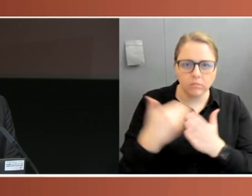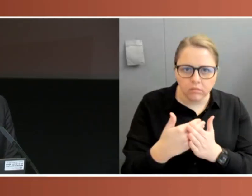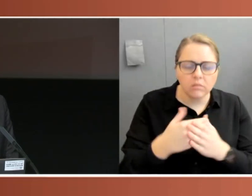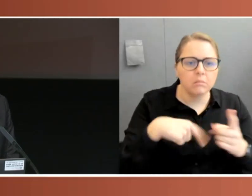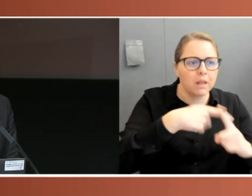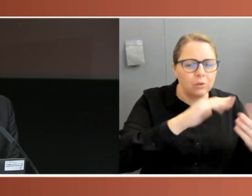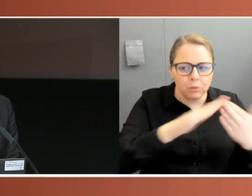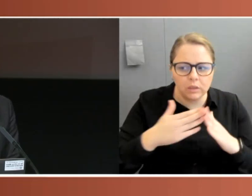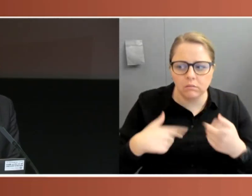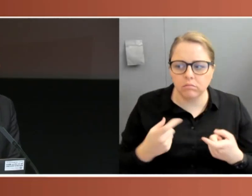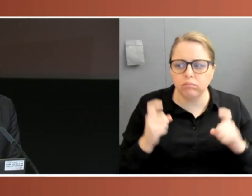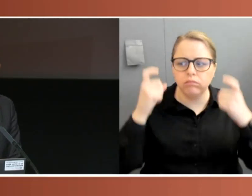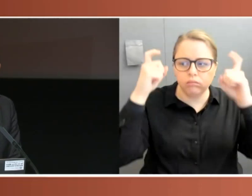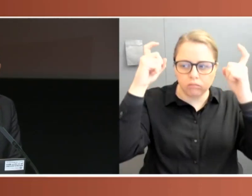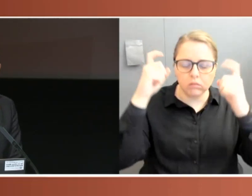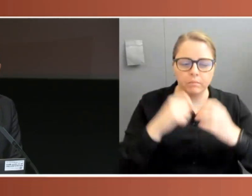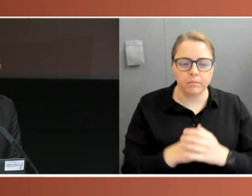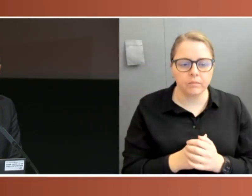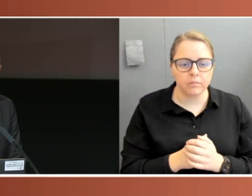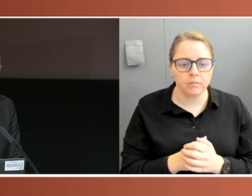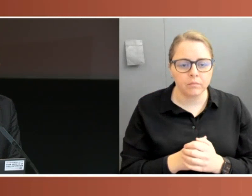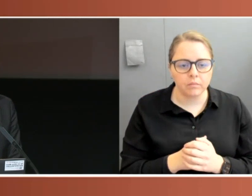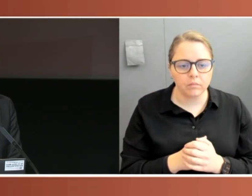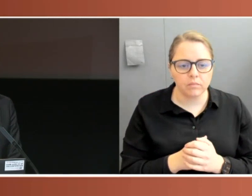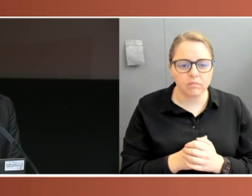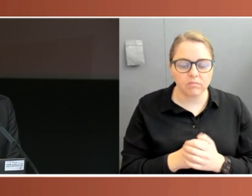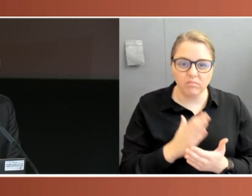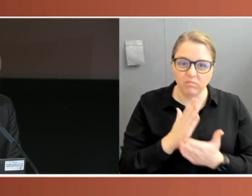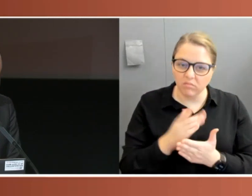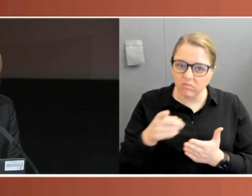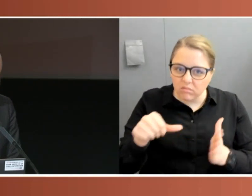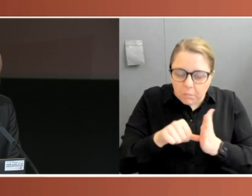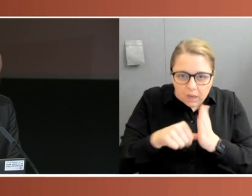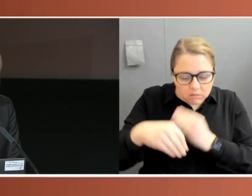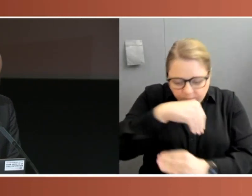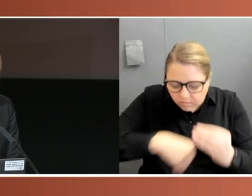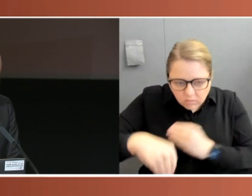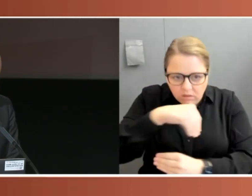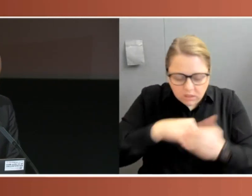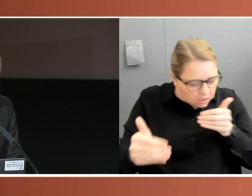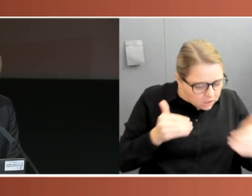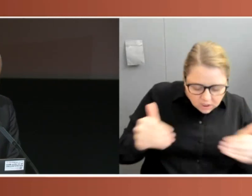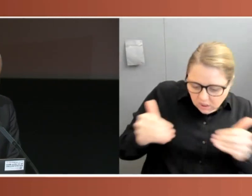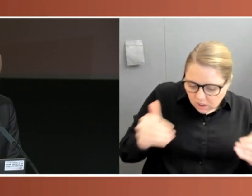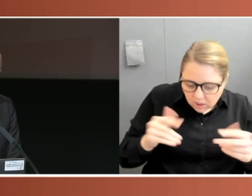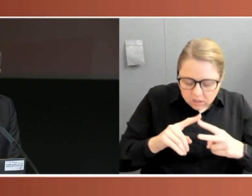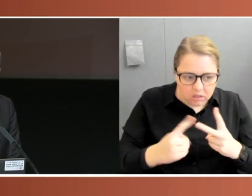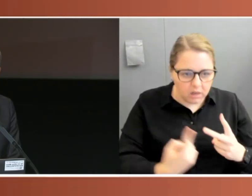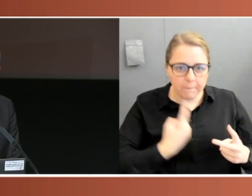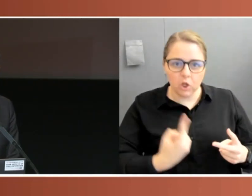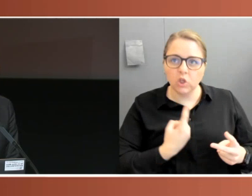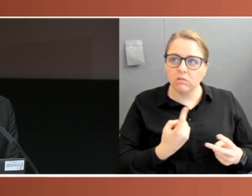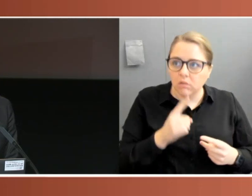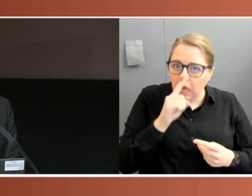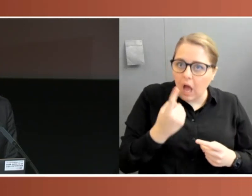with the extraordinary impact upon people's economic liberties and their personal liberties, posed a grave challenge to